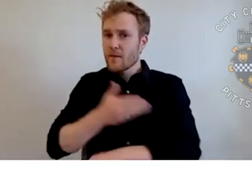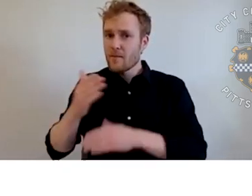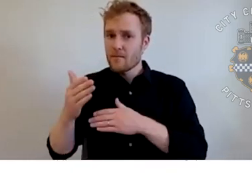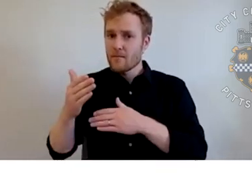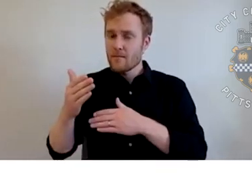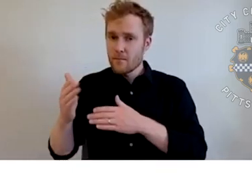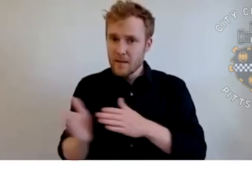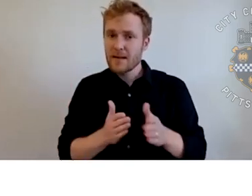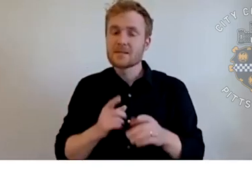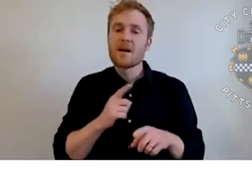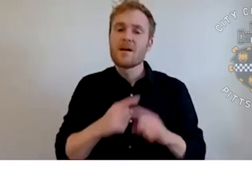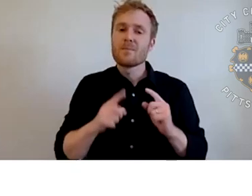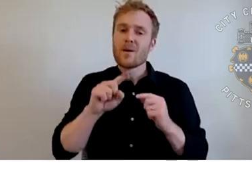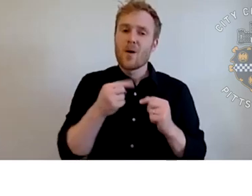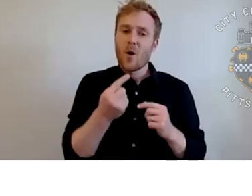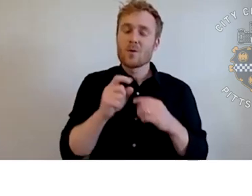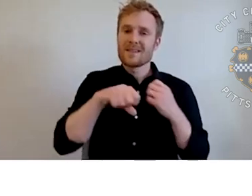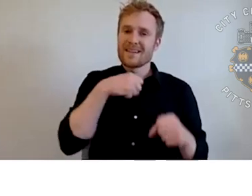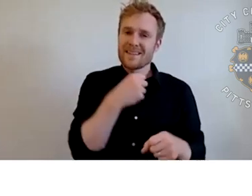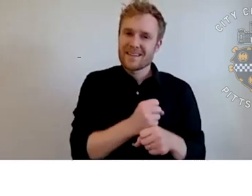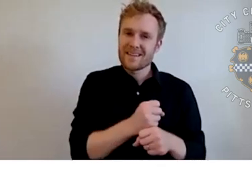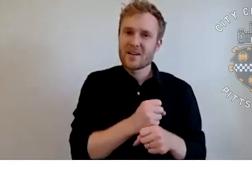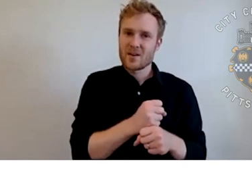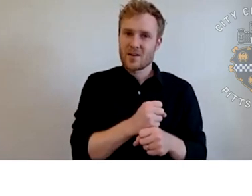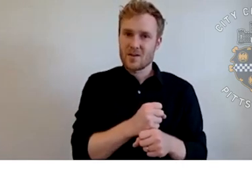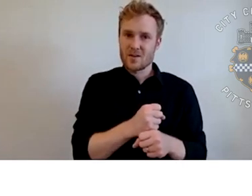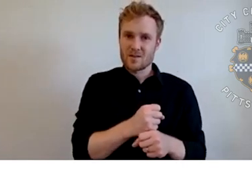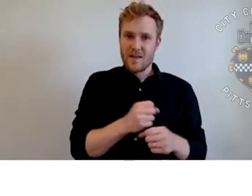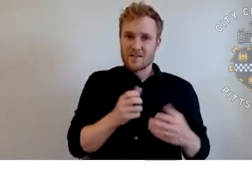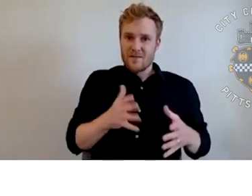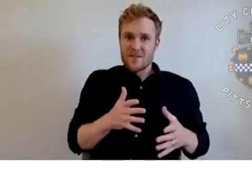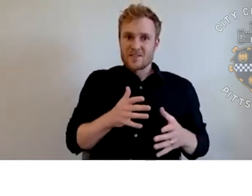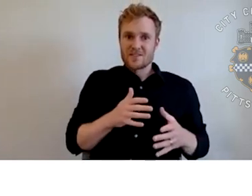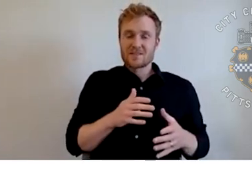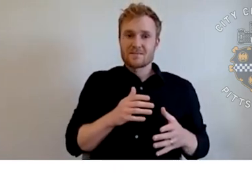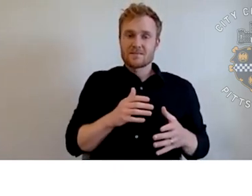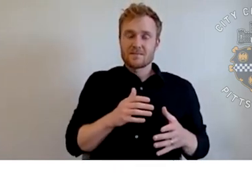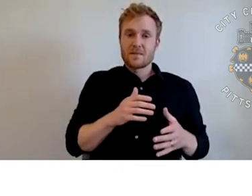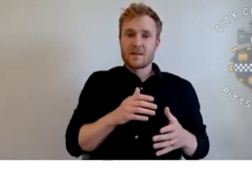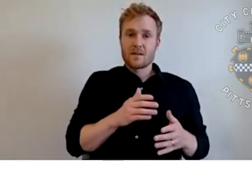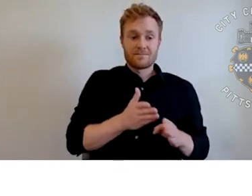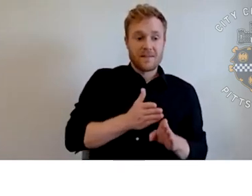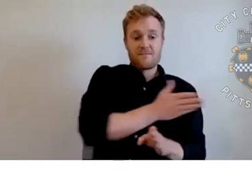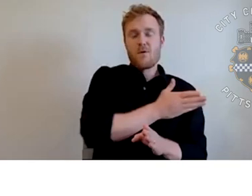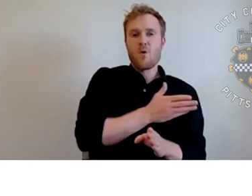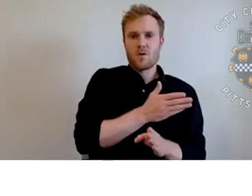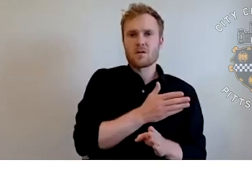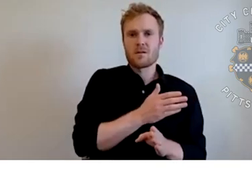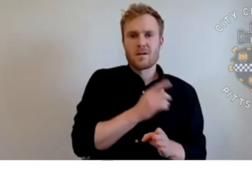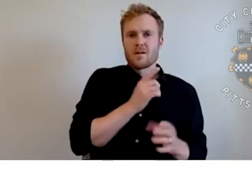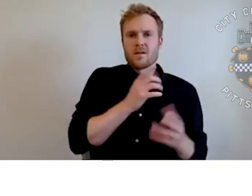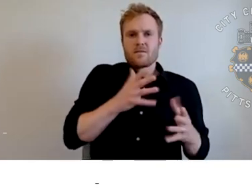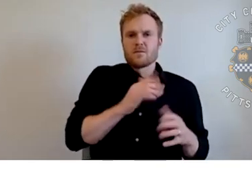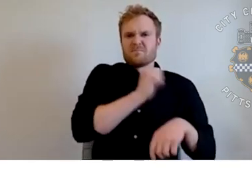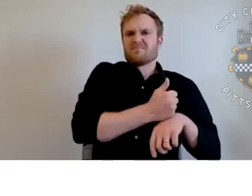2020 money is actually committed. The outer year funds that are on the screen are meant as a plan so that we can be responsible and know